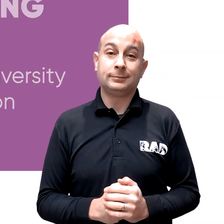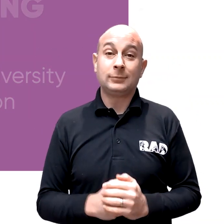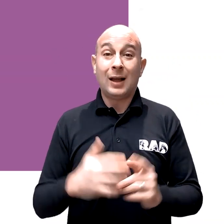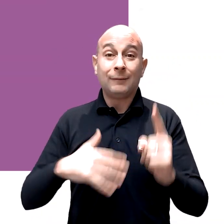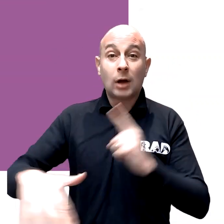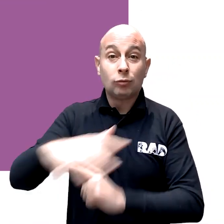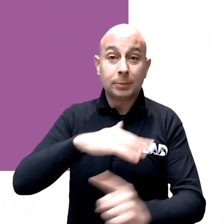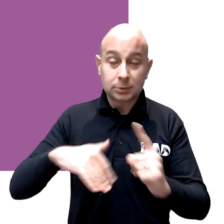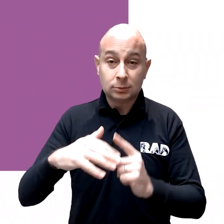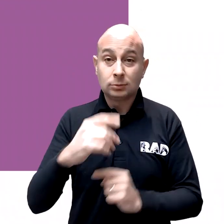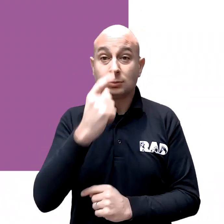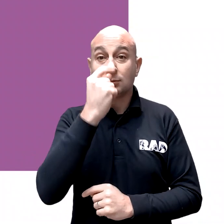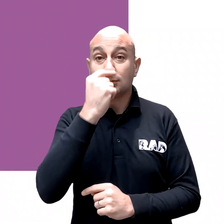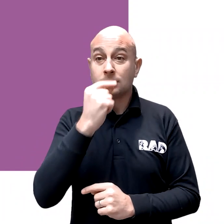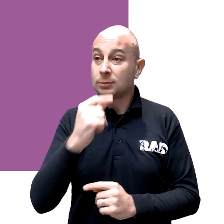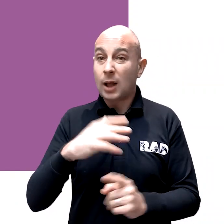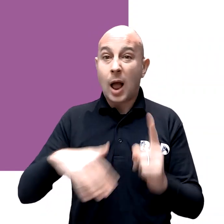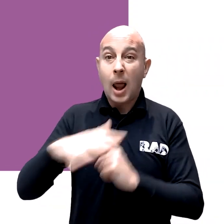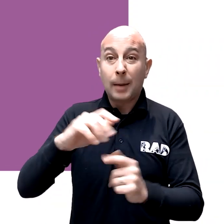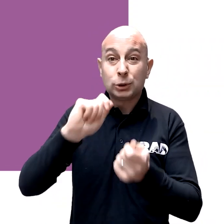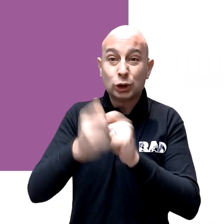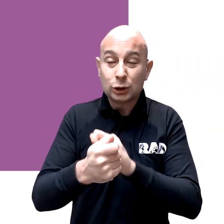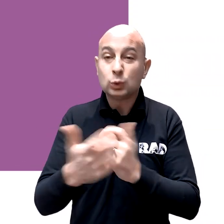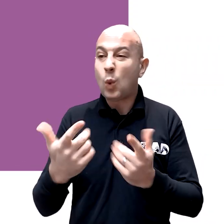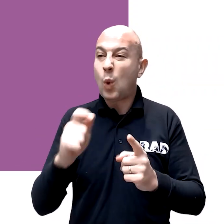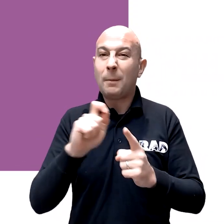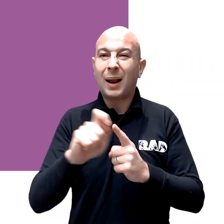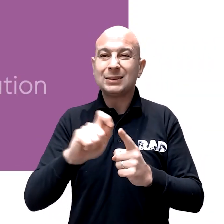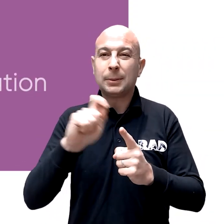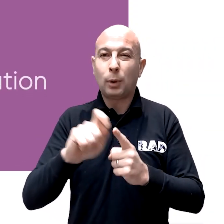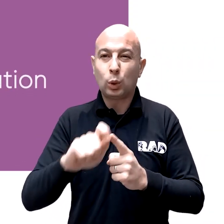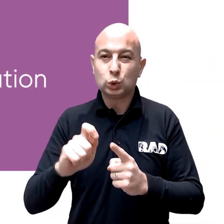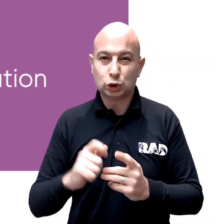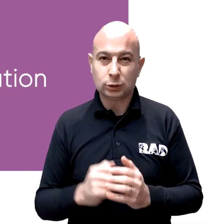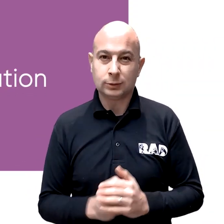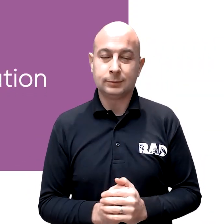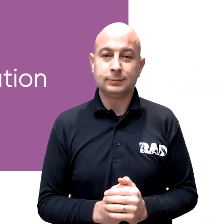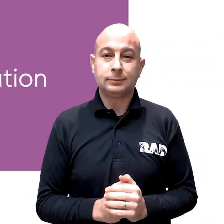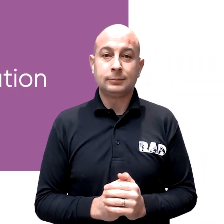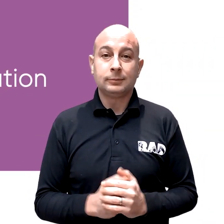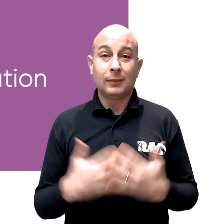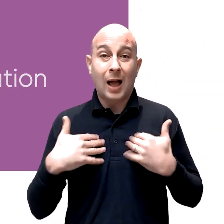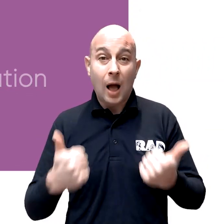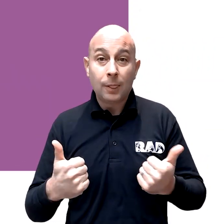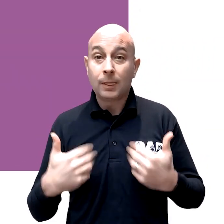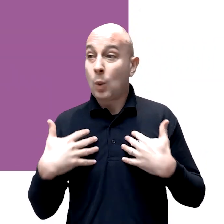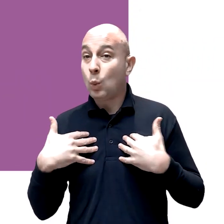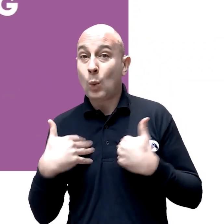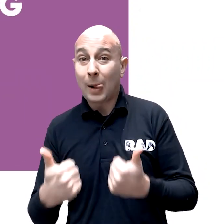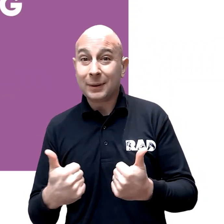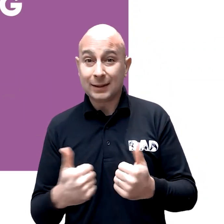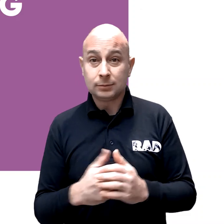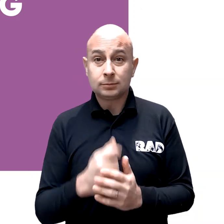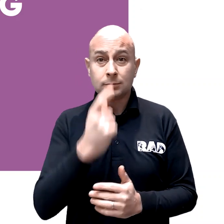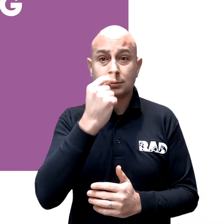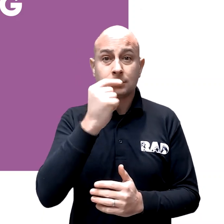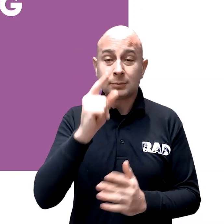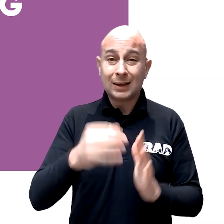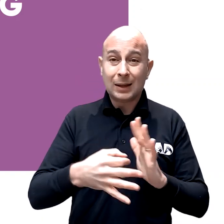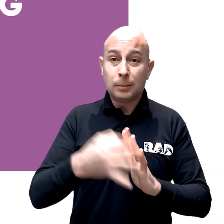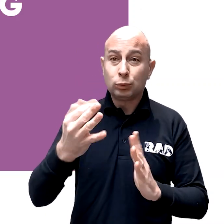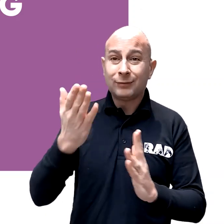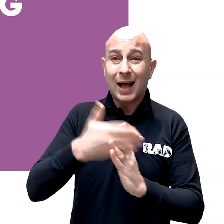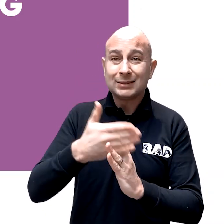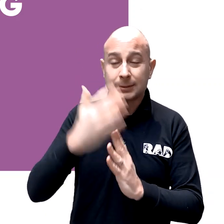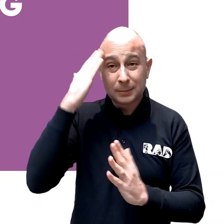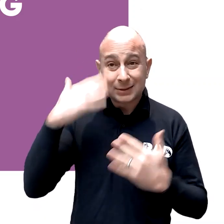education. Environment. This could be climate change or plastic pollution. Health and well-being.